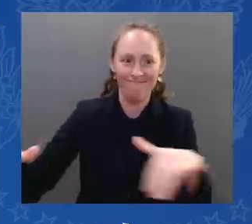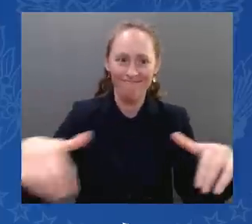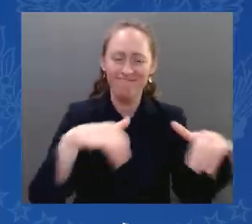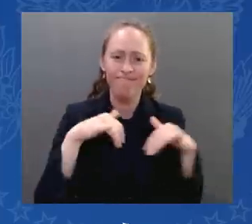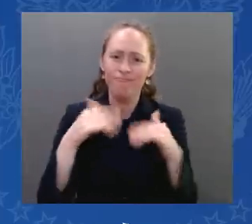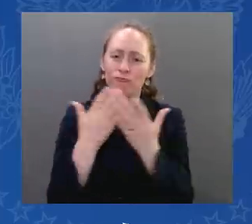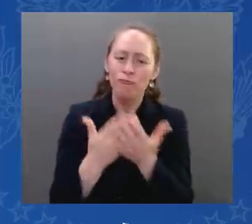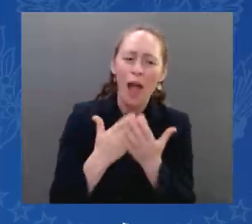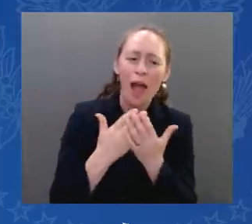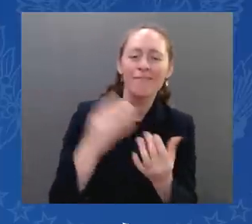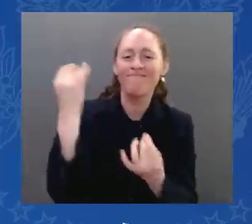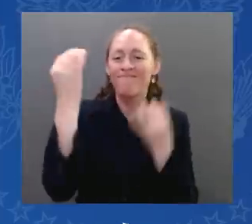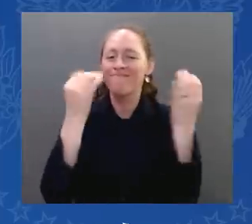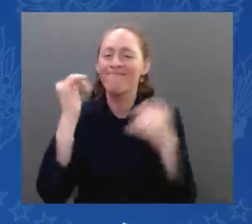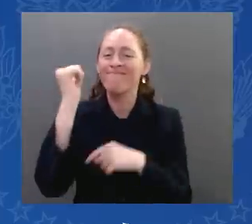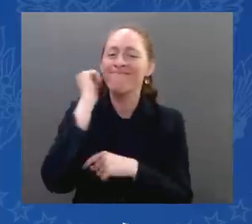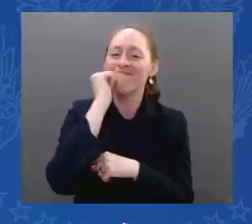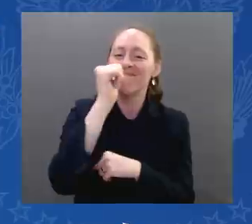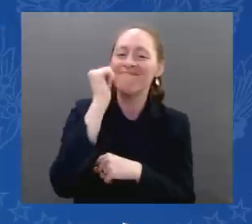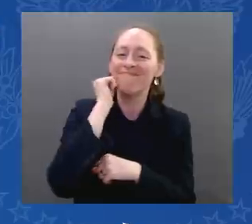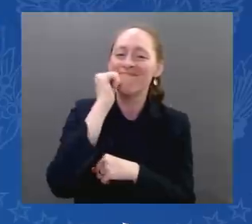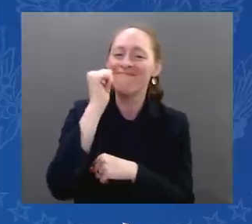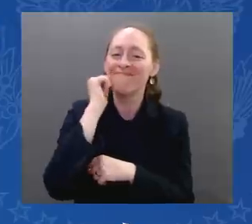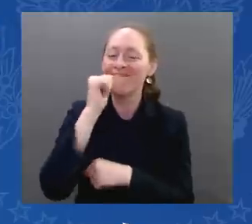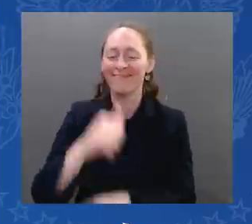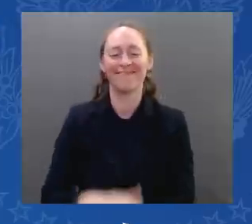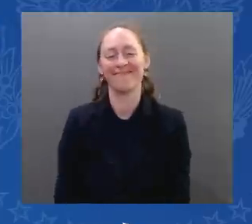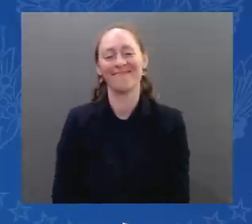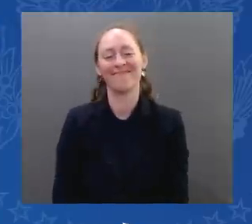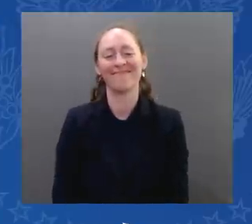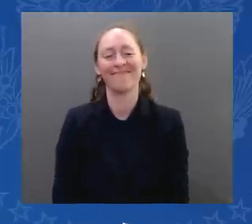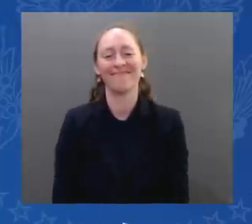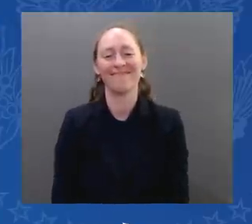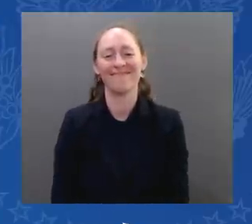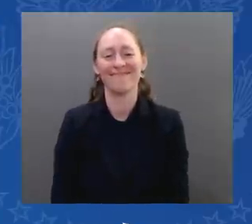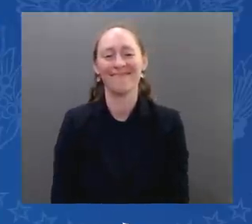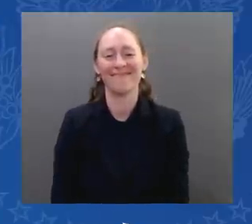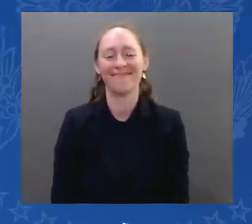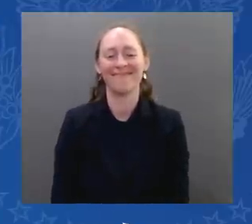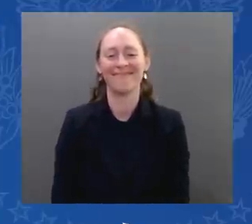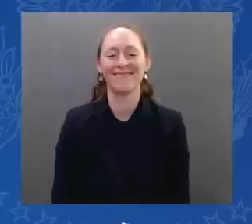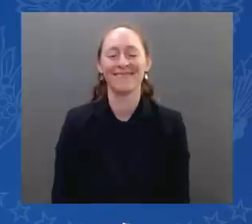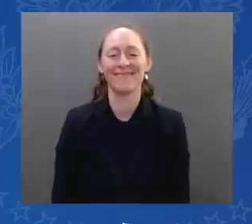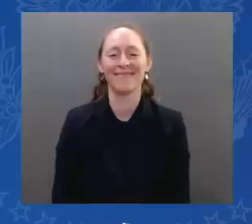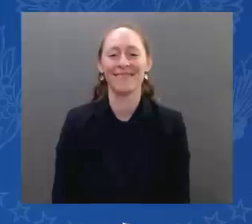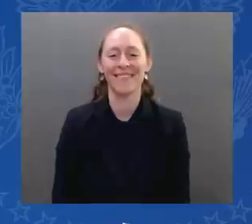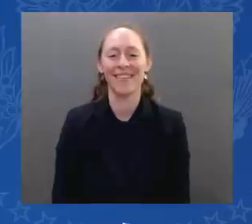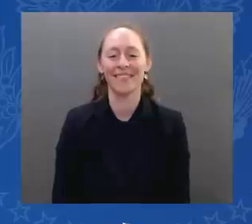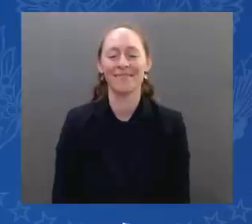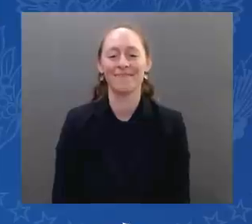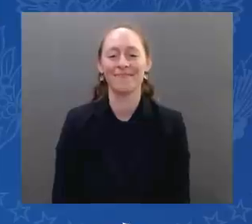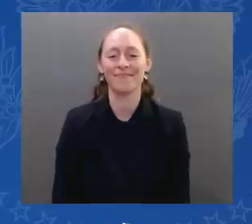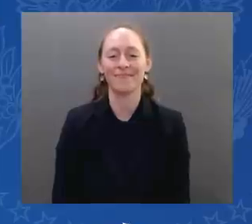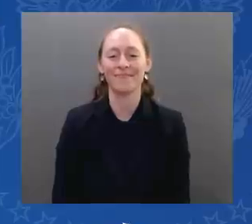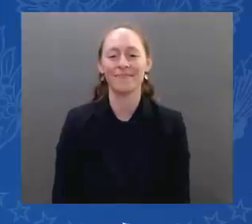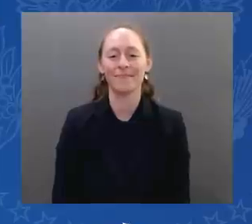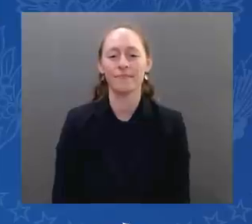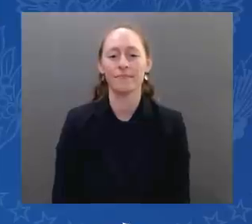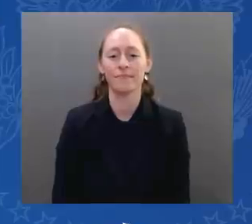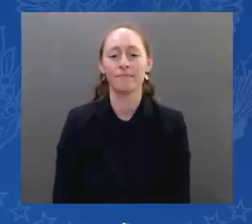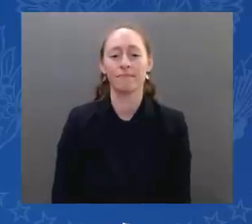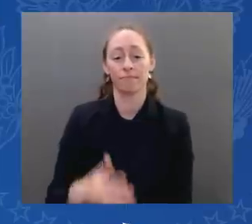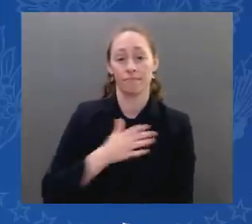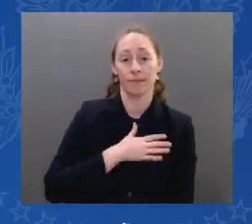those who tried to kill him. The fact that I am standing here today did not happen by